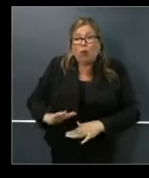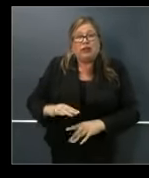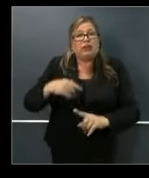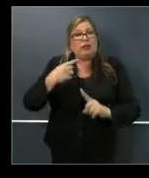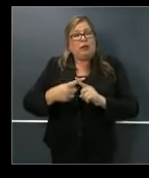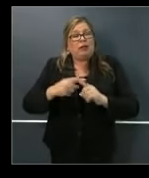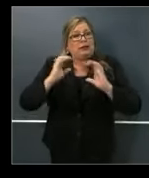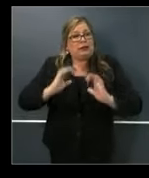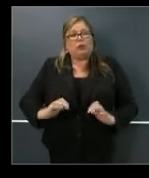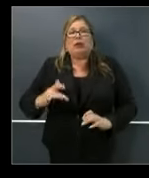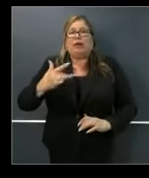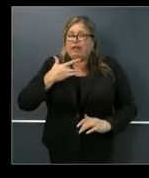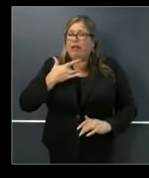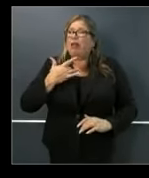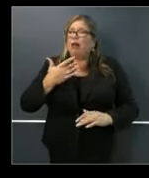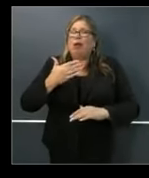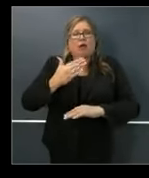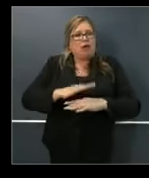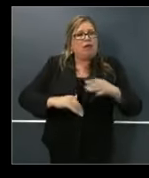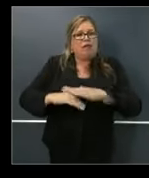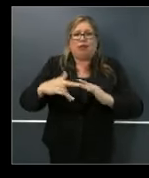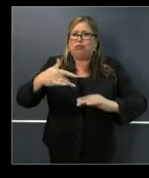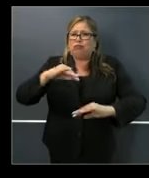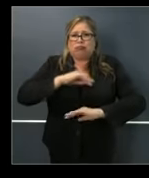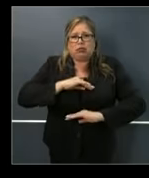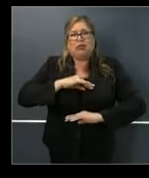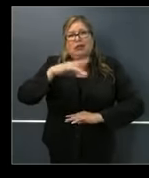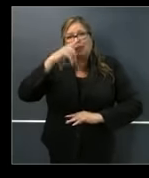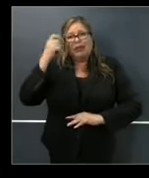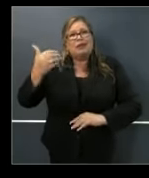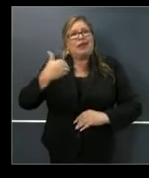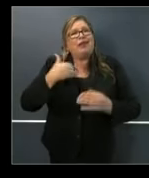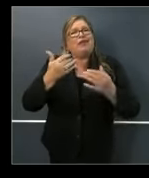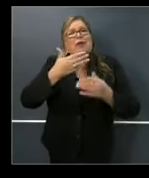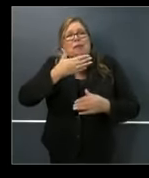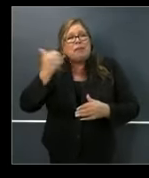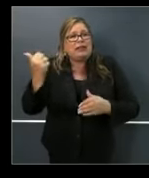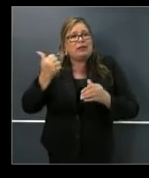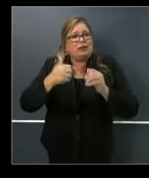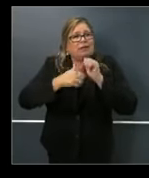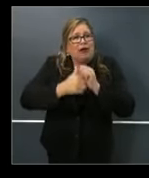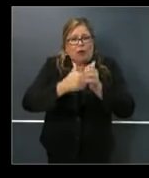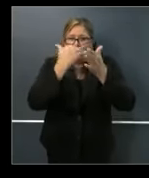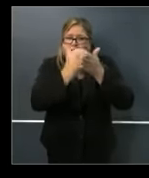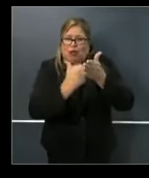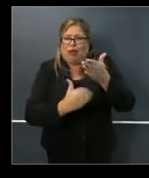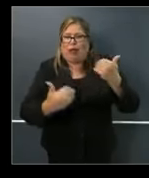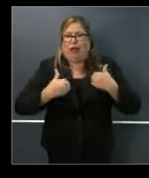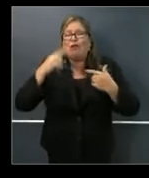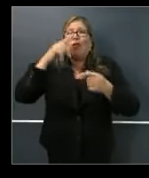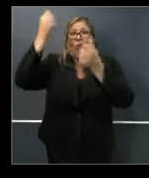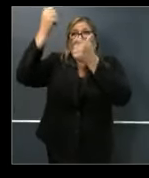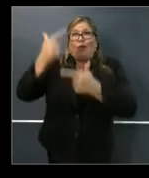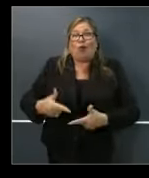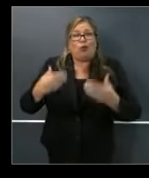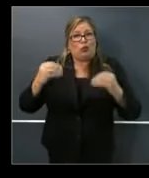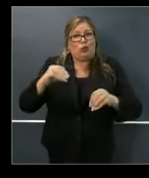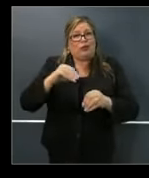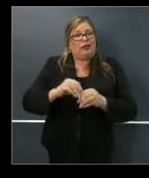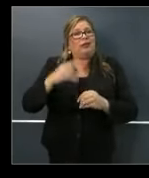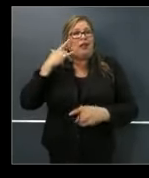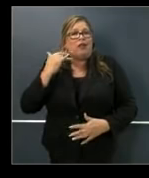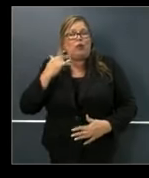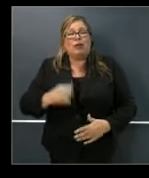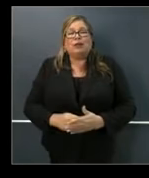best practices being followed for all essential retail stores in California. You know, the top priority of every